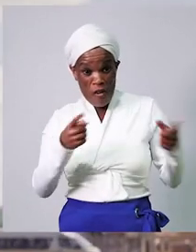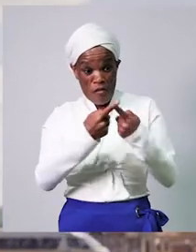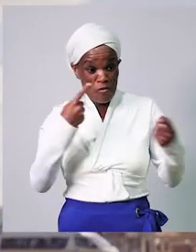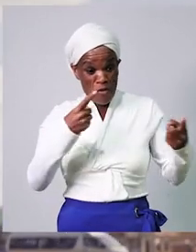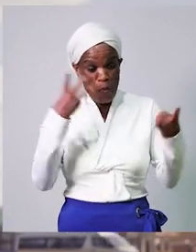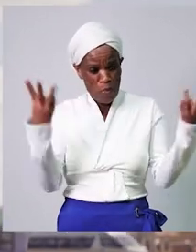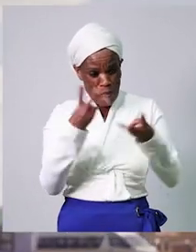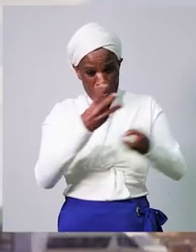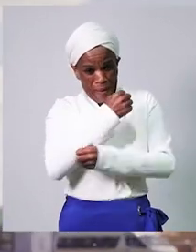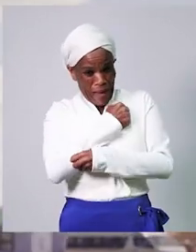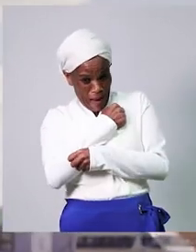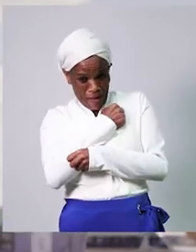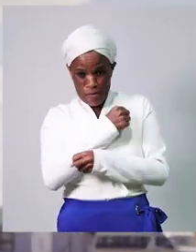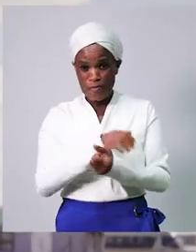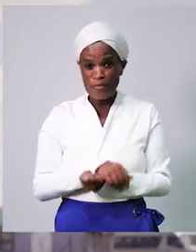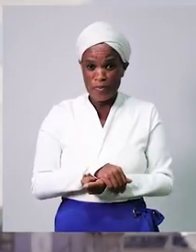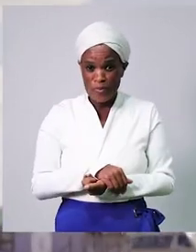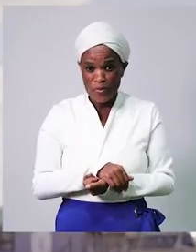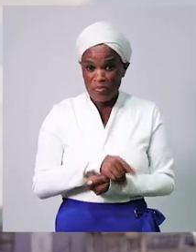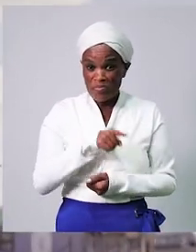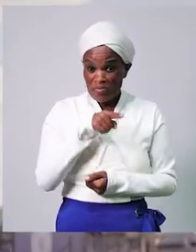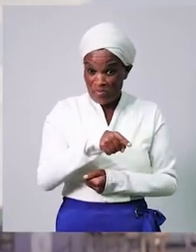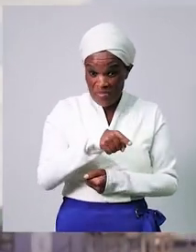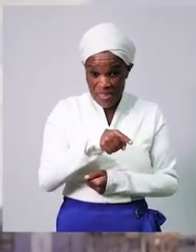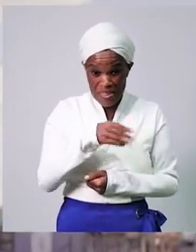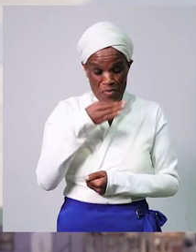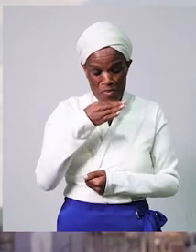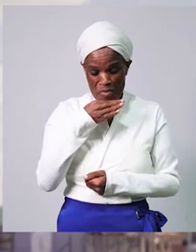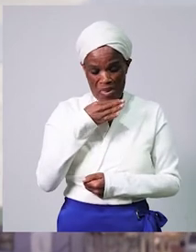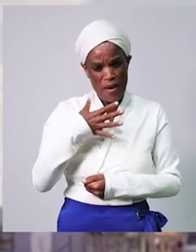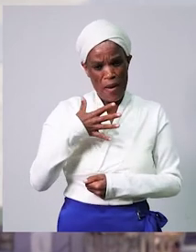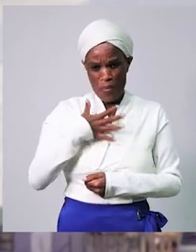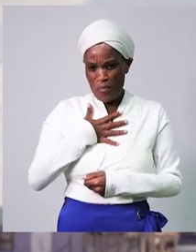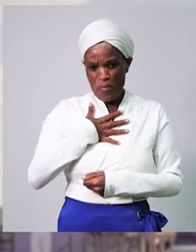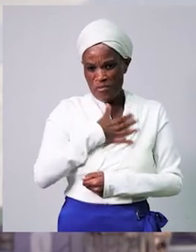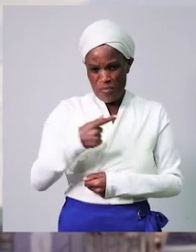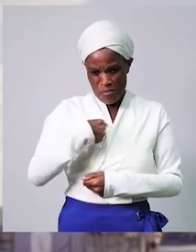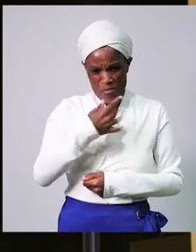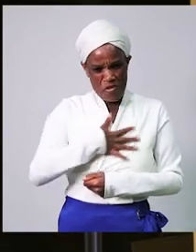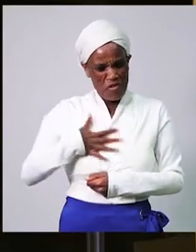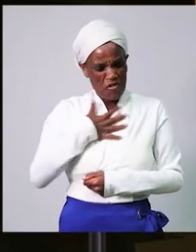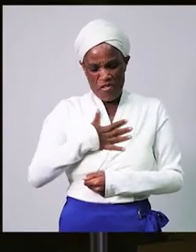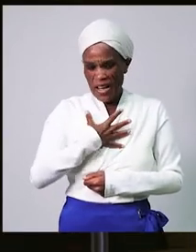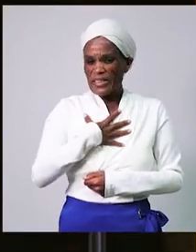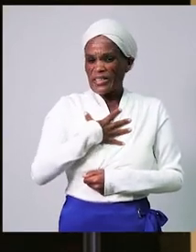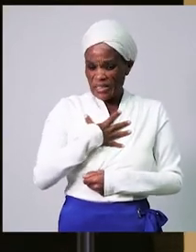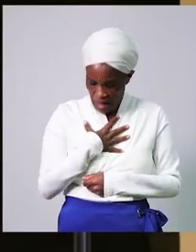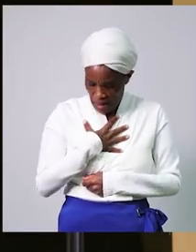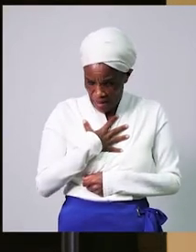hospital. We have to home and a dog. And we to out the car,